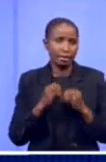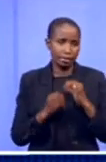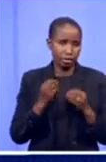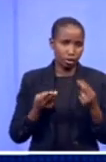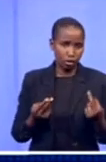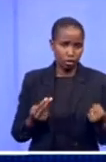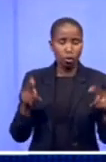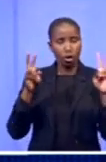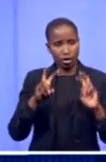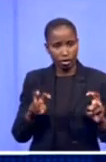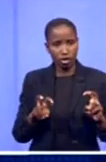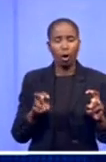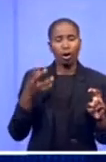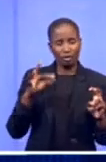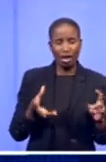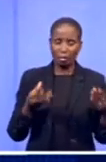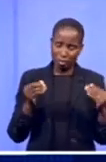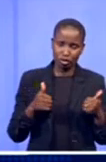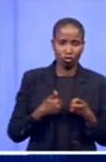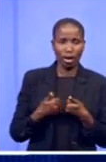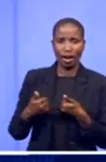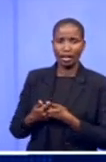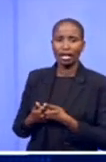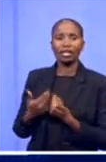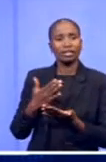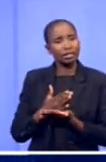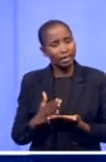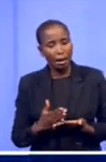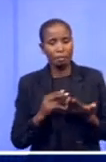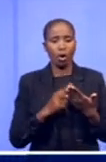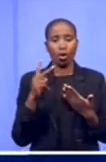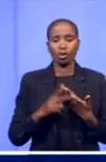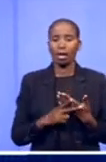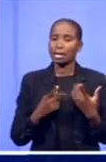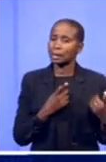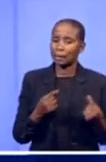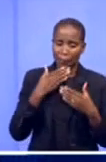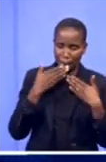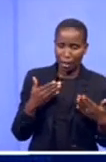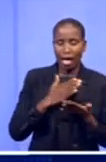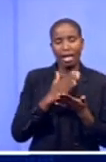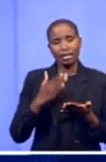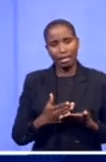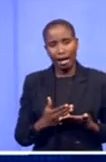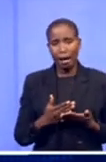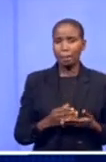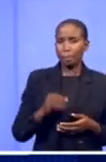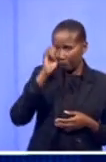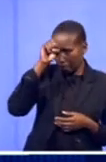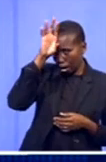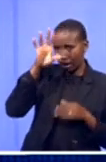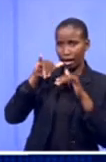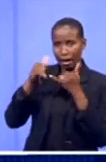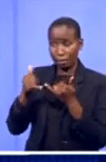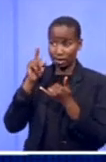There were projects that didn't come to the fore, there were companies in mining and in other industries that wanted to invest in